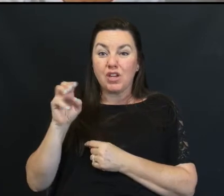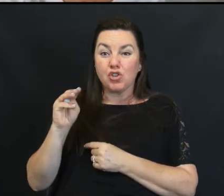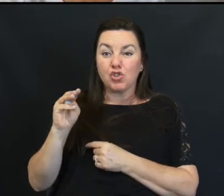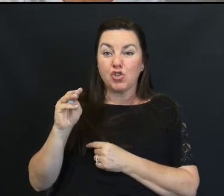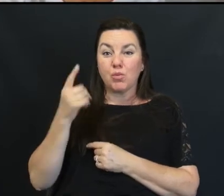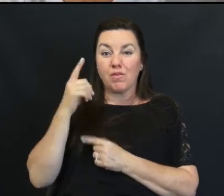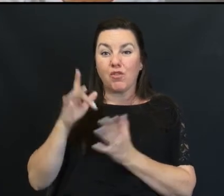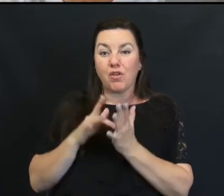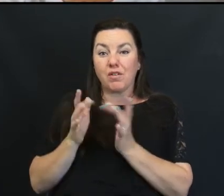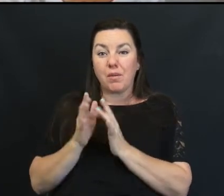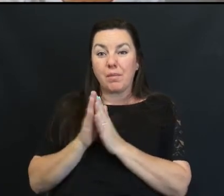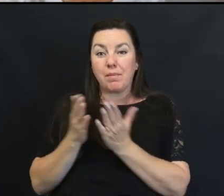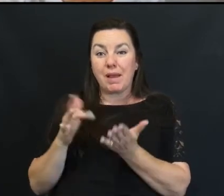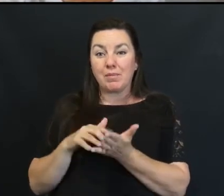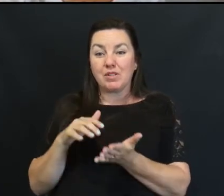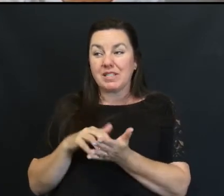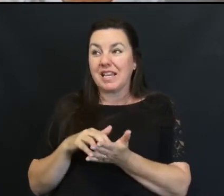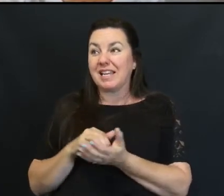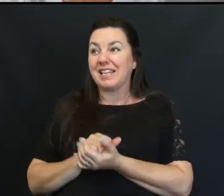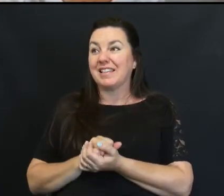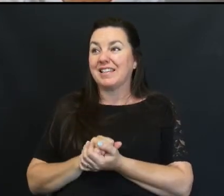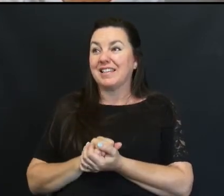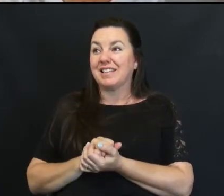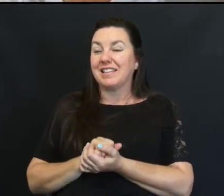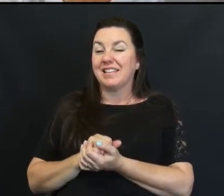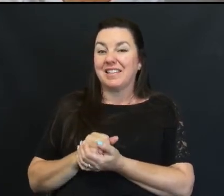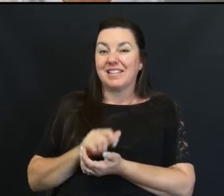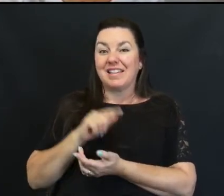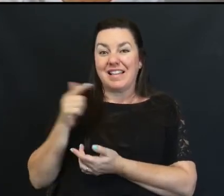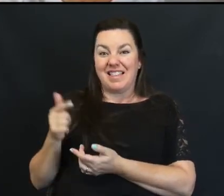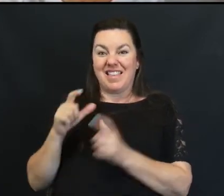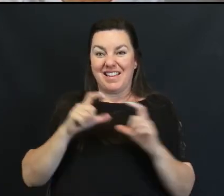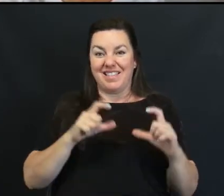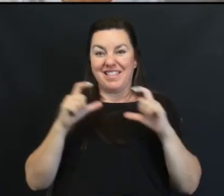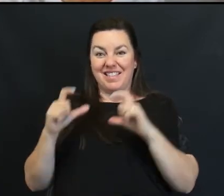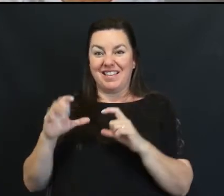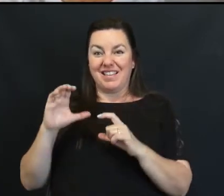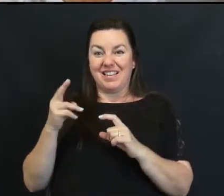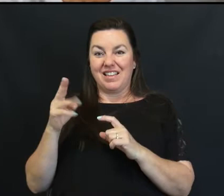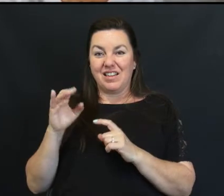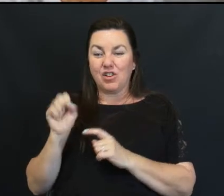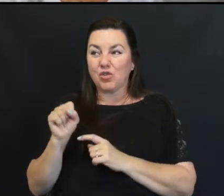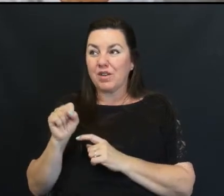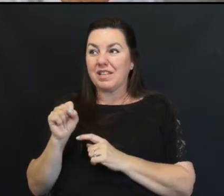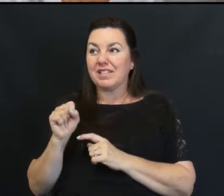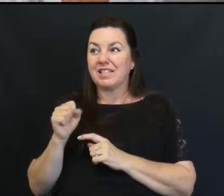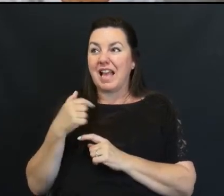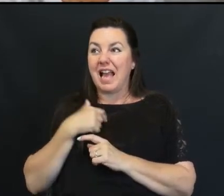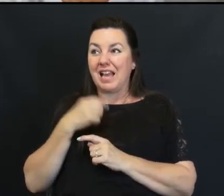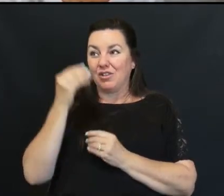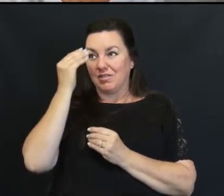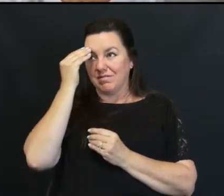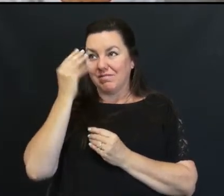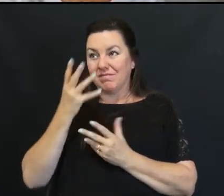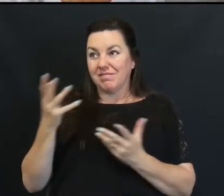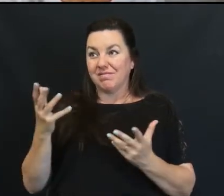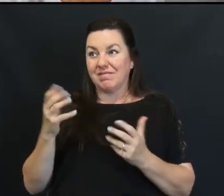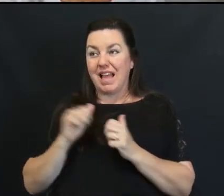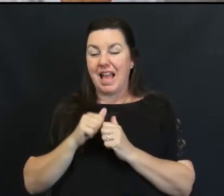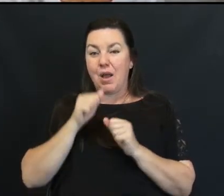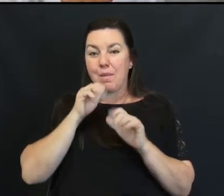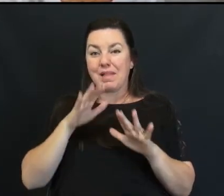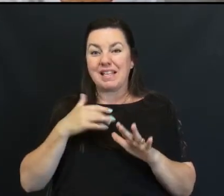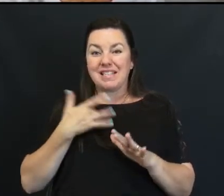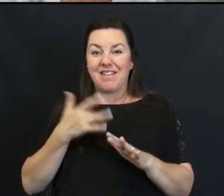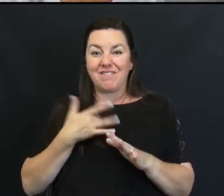For one of the Bible studies Chris Hi My name is Chris Calbekin And I just wanted To express How